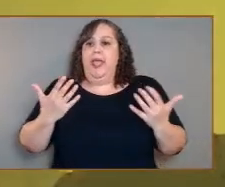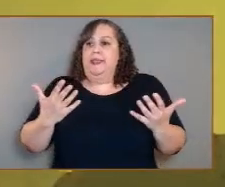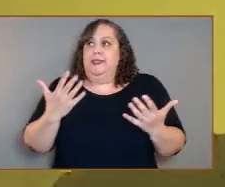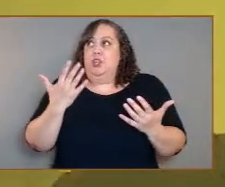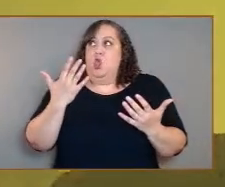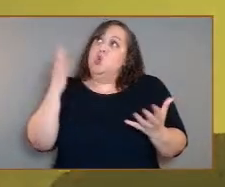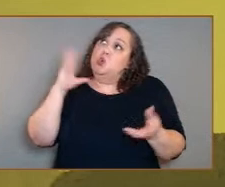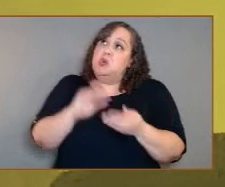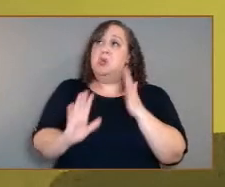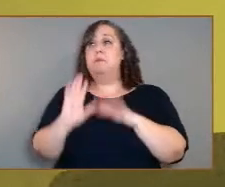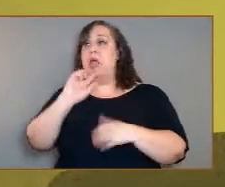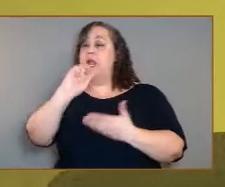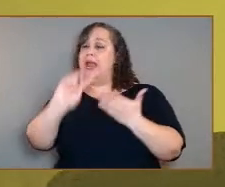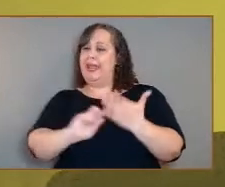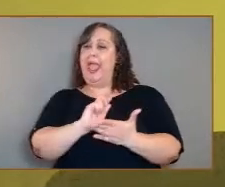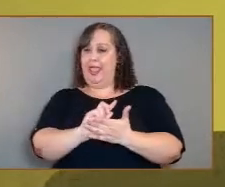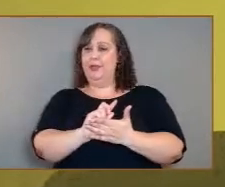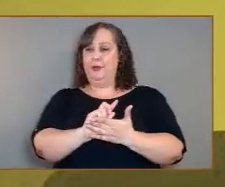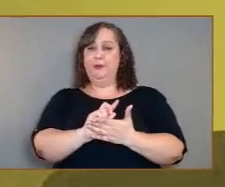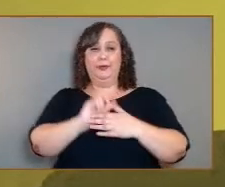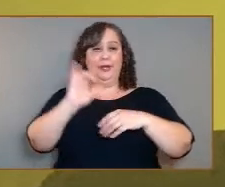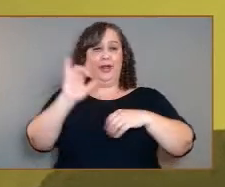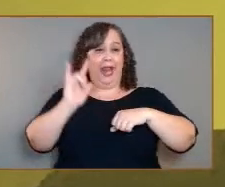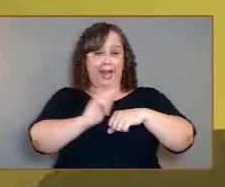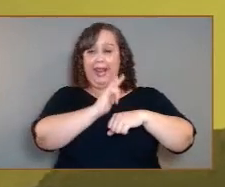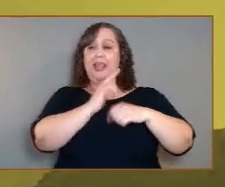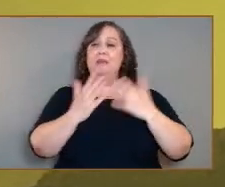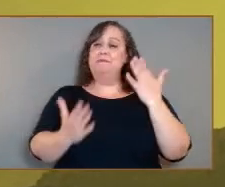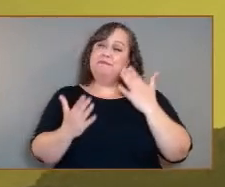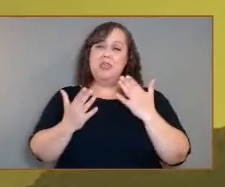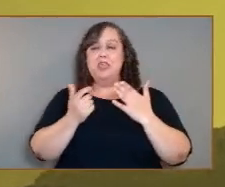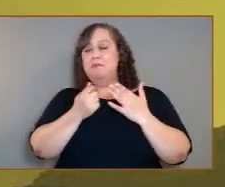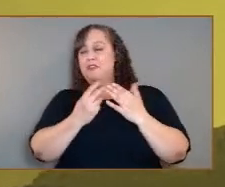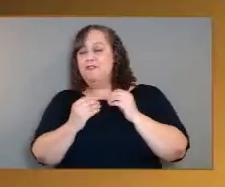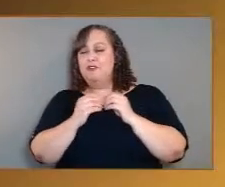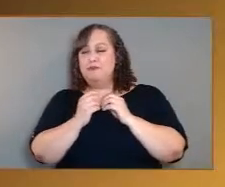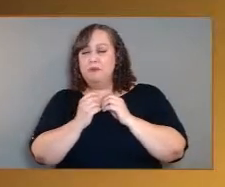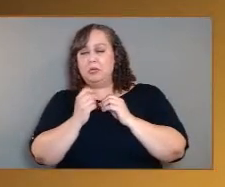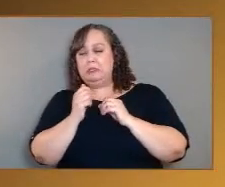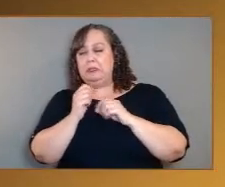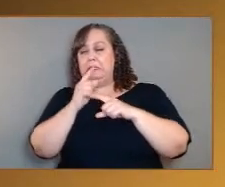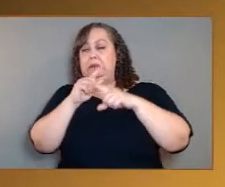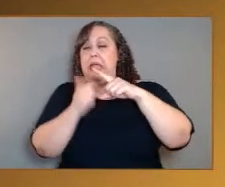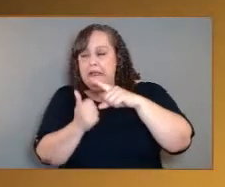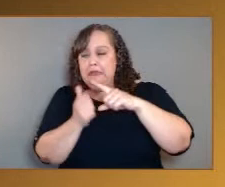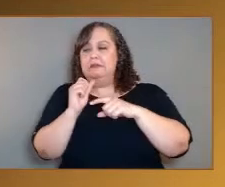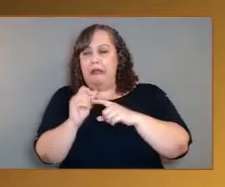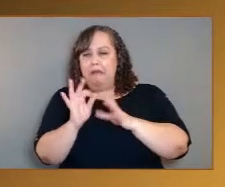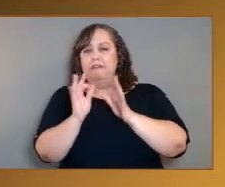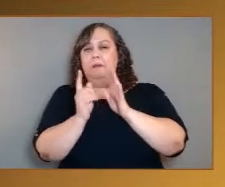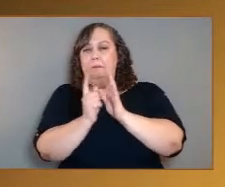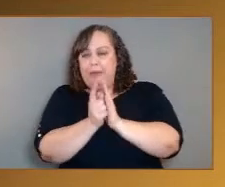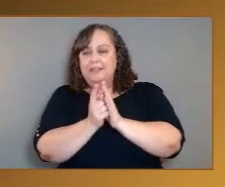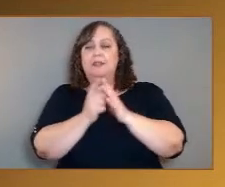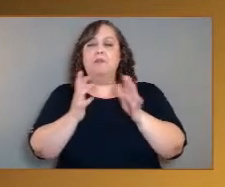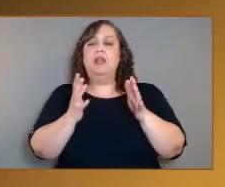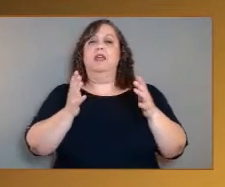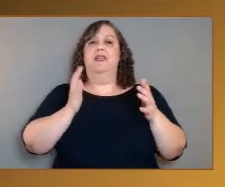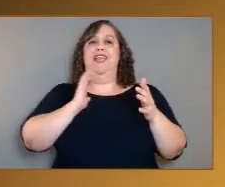We've survived in the surface. We may have another couple of tens of minutes. And then our spacecraft will play all that data back. So that's our mission